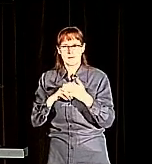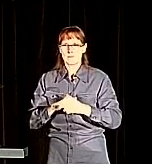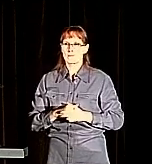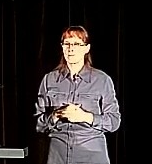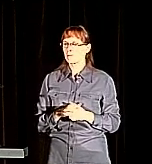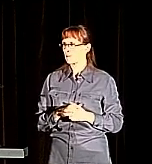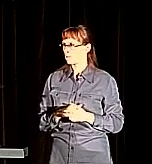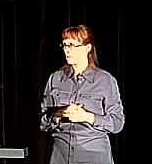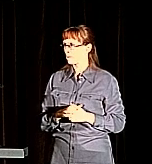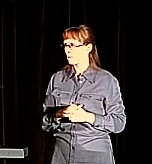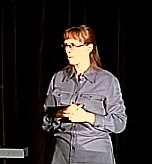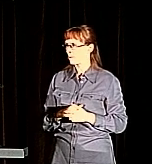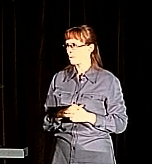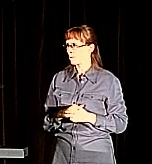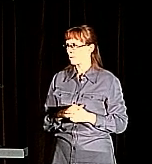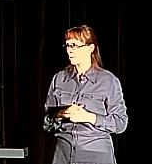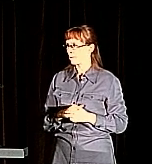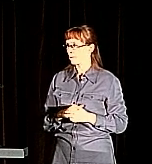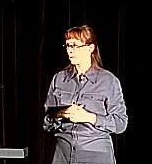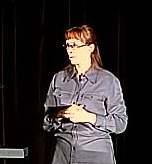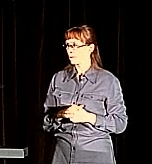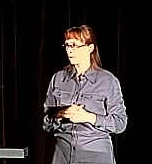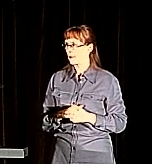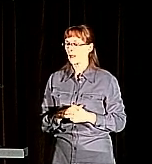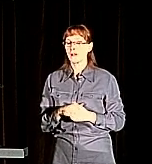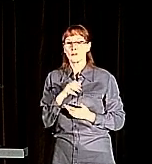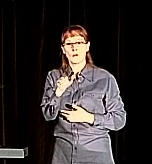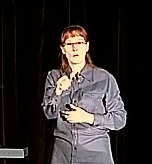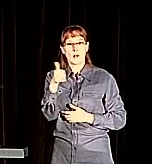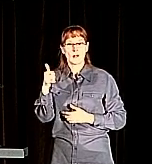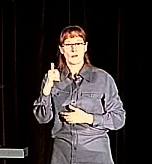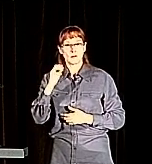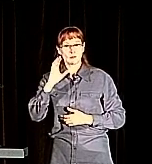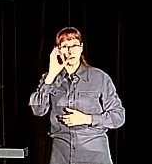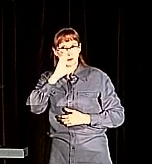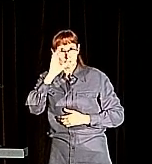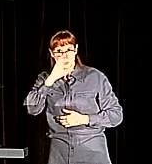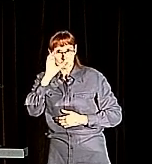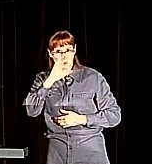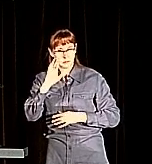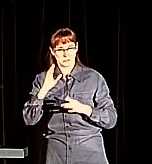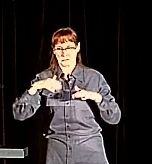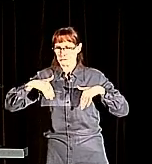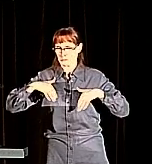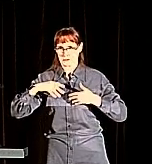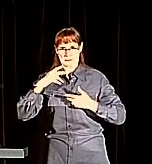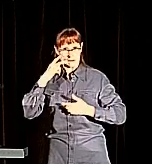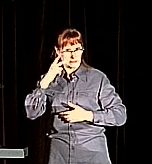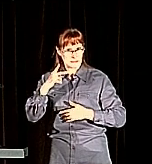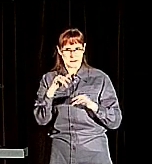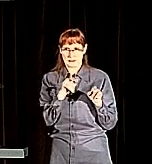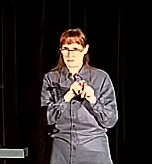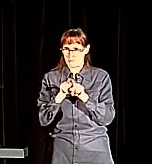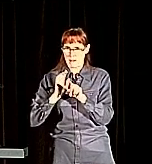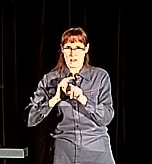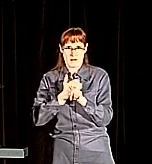had seen anything elsewhere for a video search engine. So for us there was a lot of pushing boundaries, learning about how to use the different tools